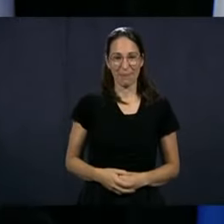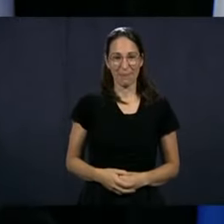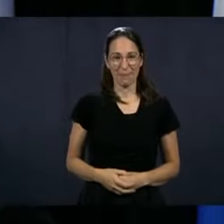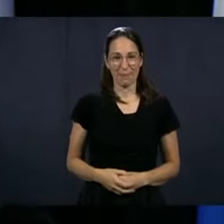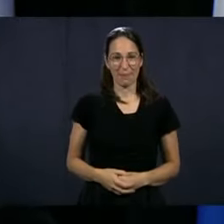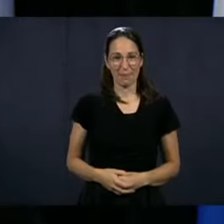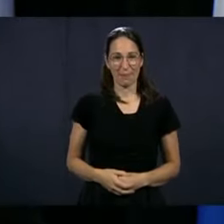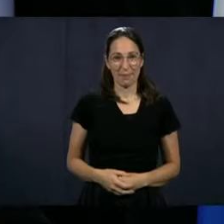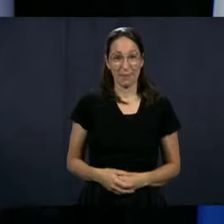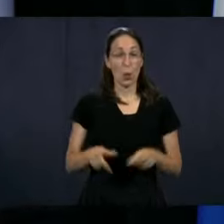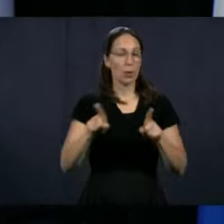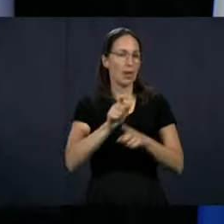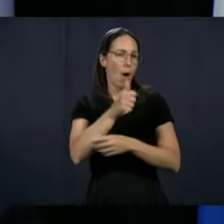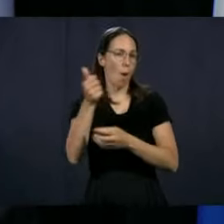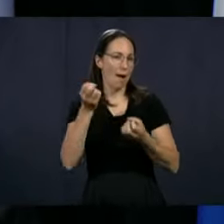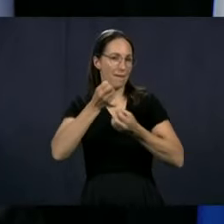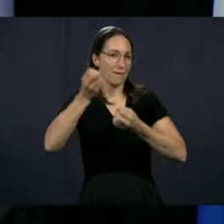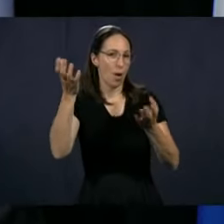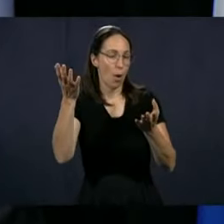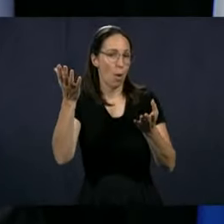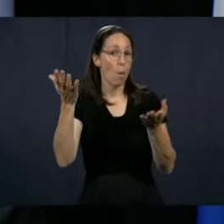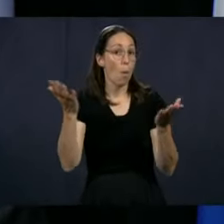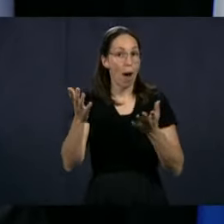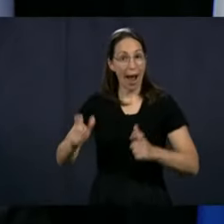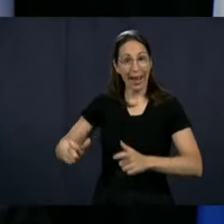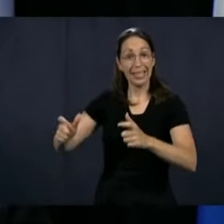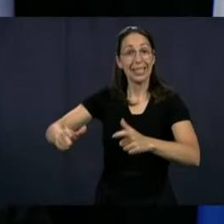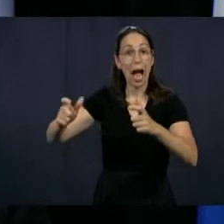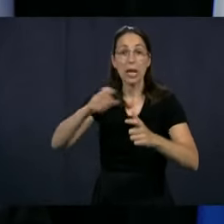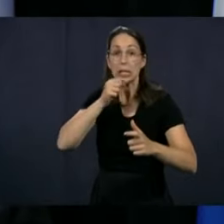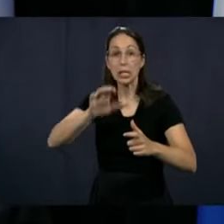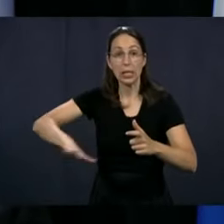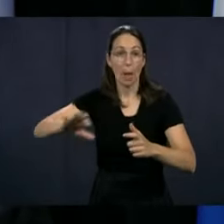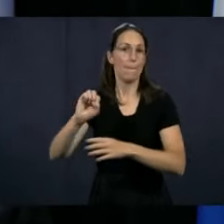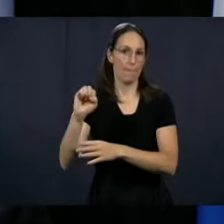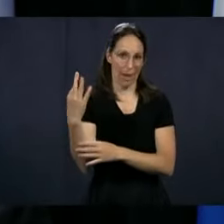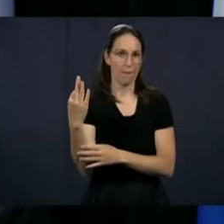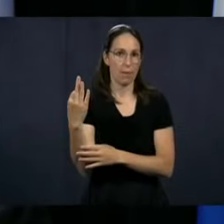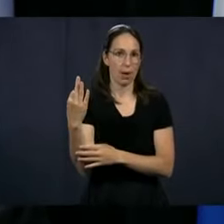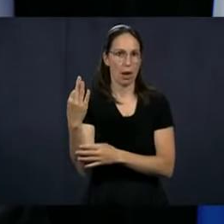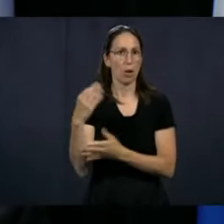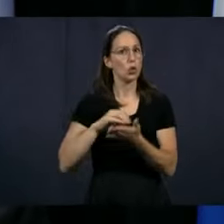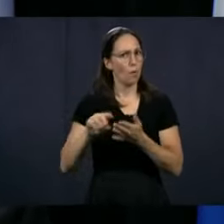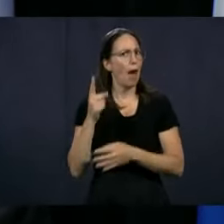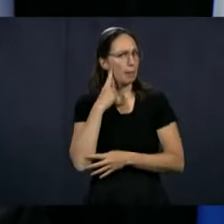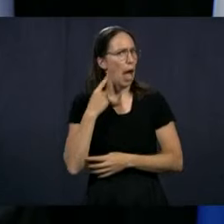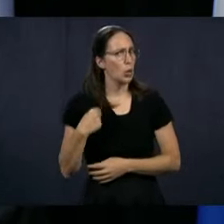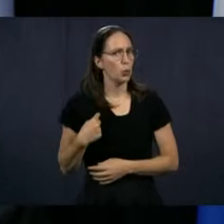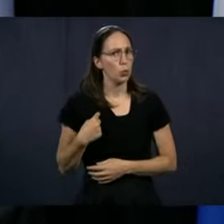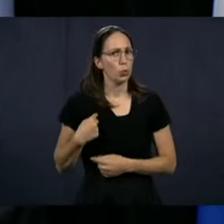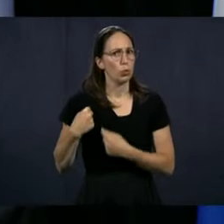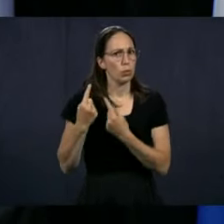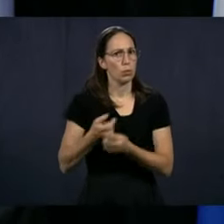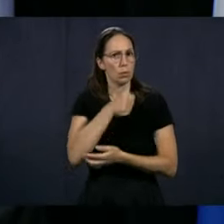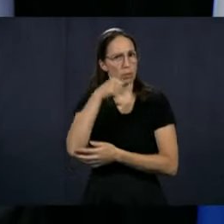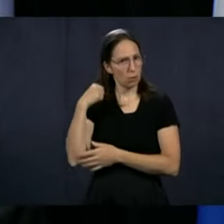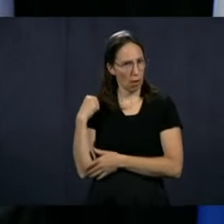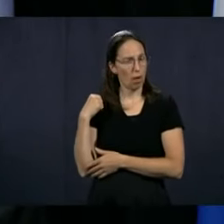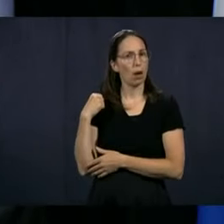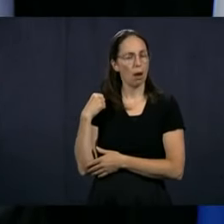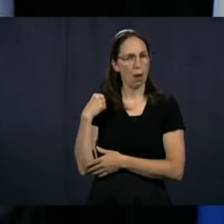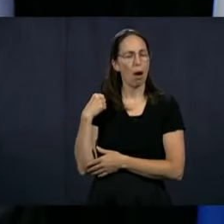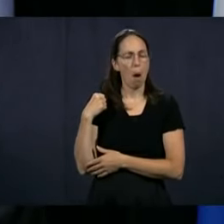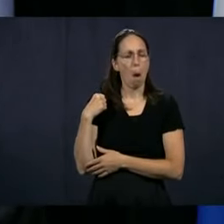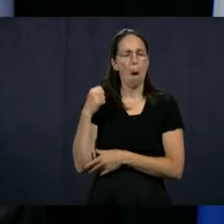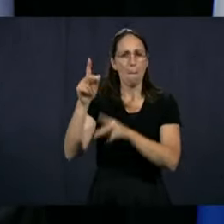Enlist. I also wish to say a word on private residences. I've heard a lot since